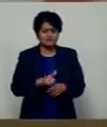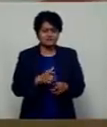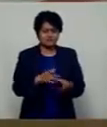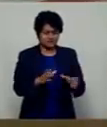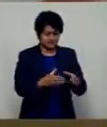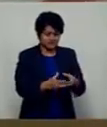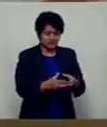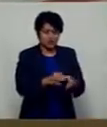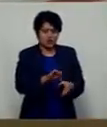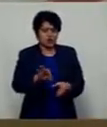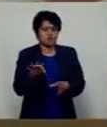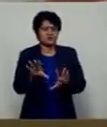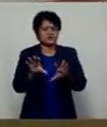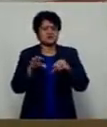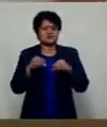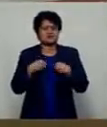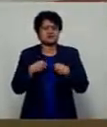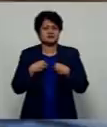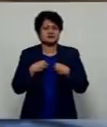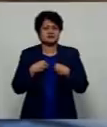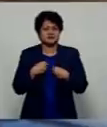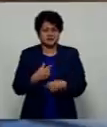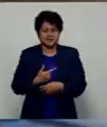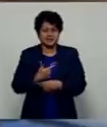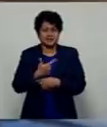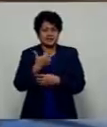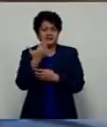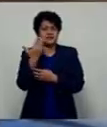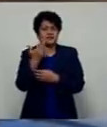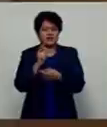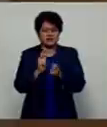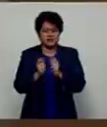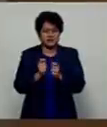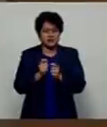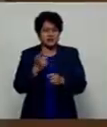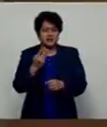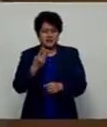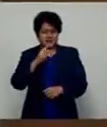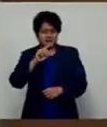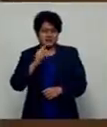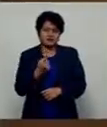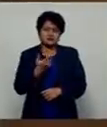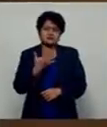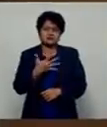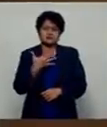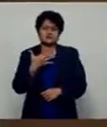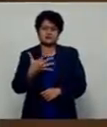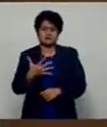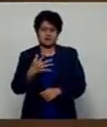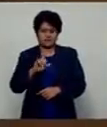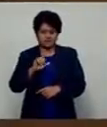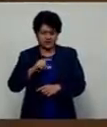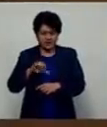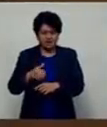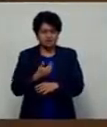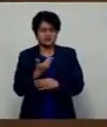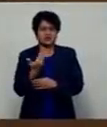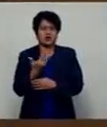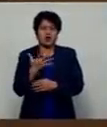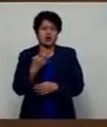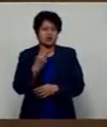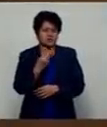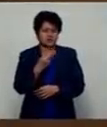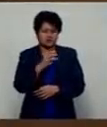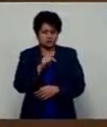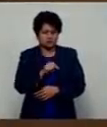been received. He adds the national seven-day test average is 3,055 tests per day, or 3.5